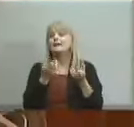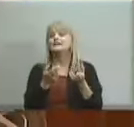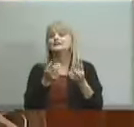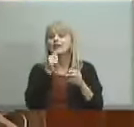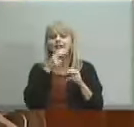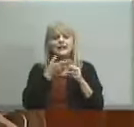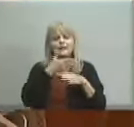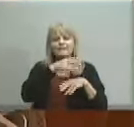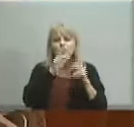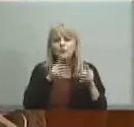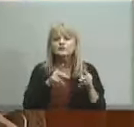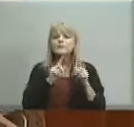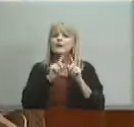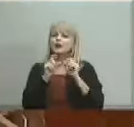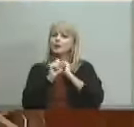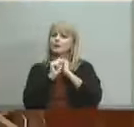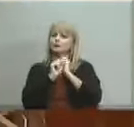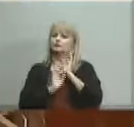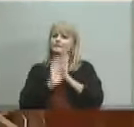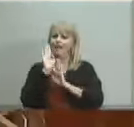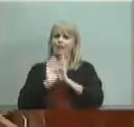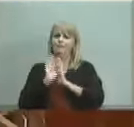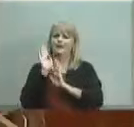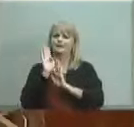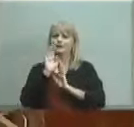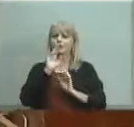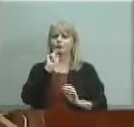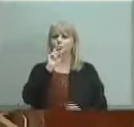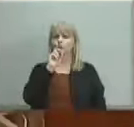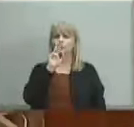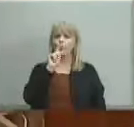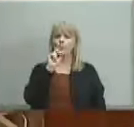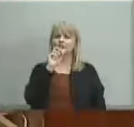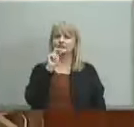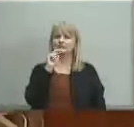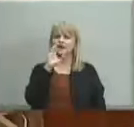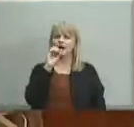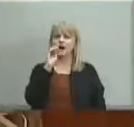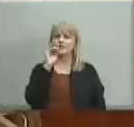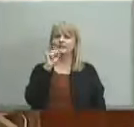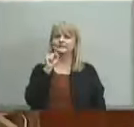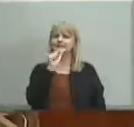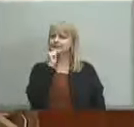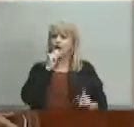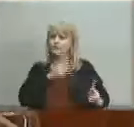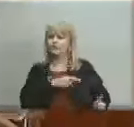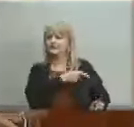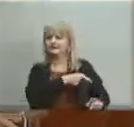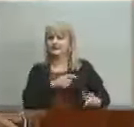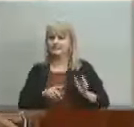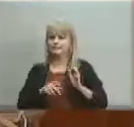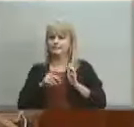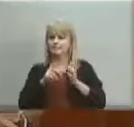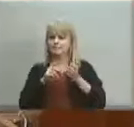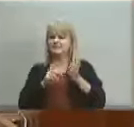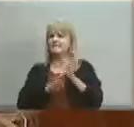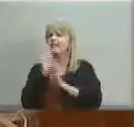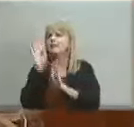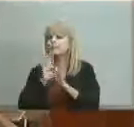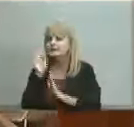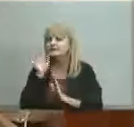after a person that's named after a commercial development Norton Commons is a commercial development not a person not an idea